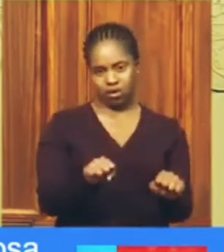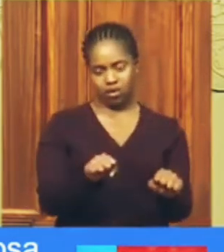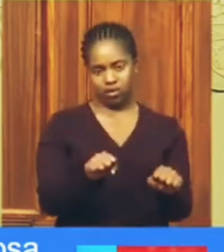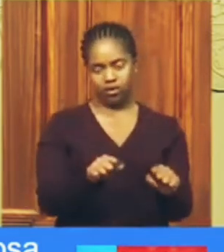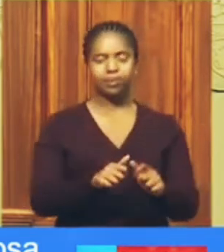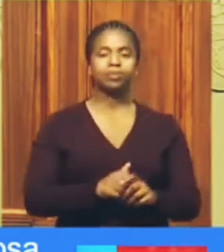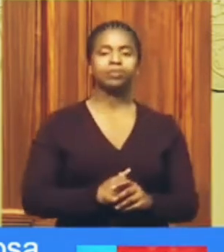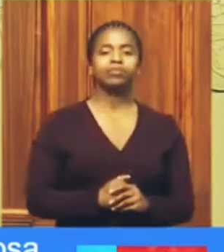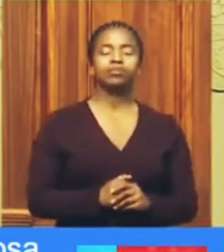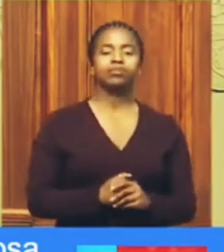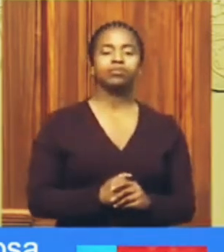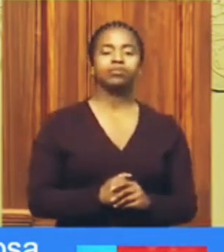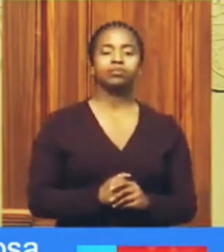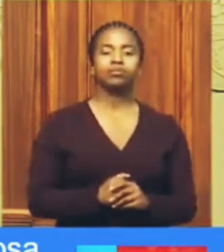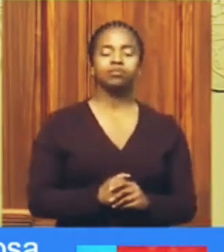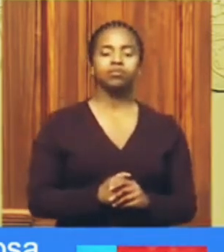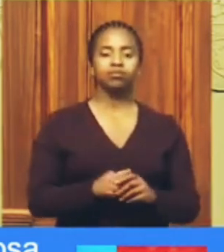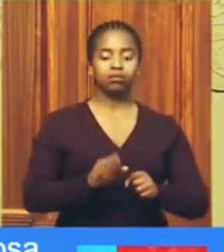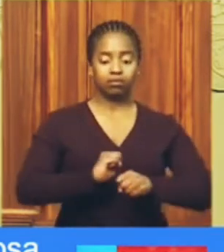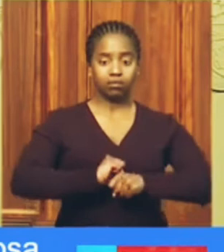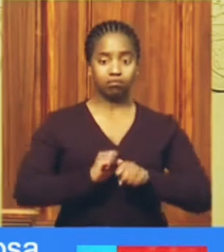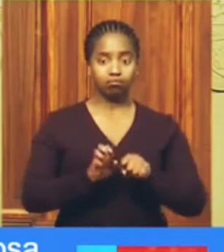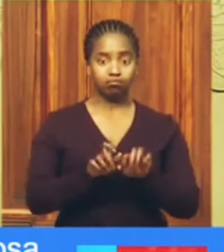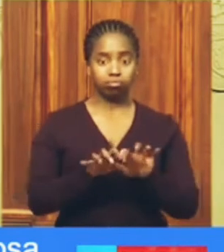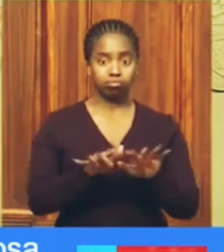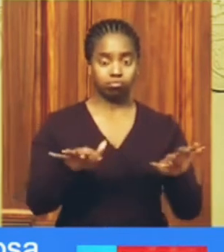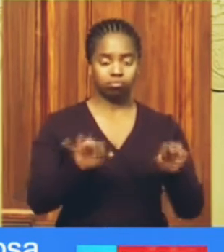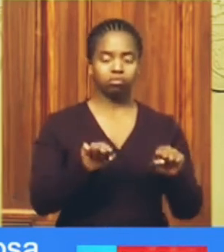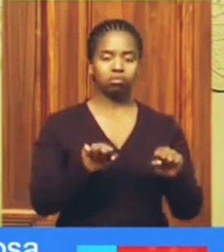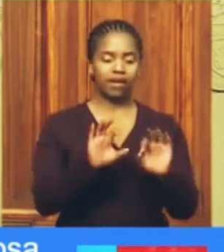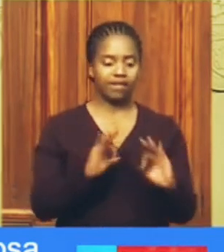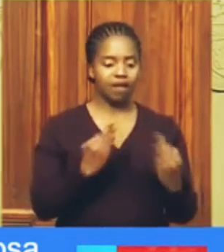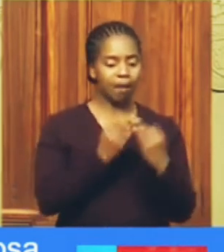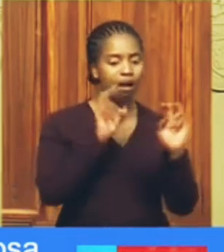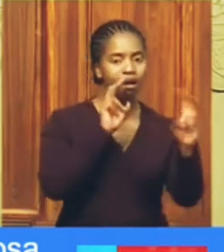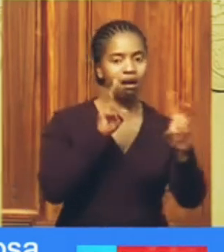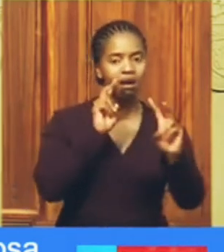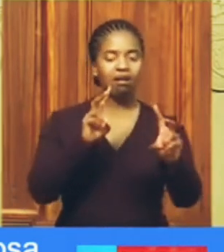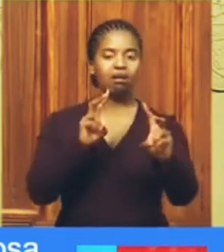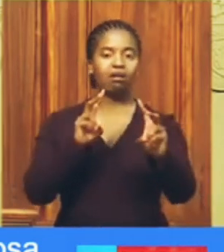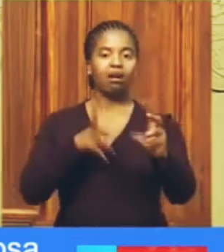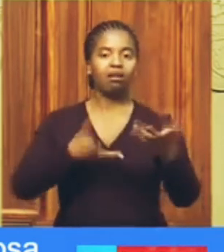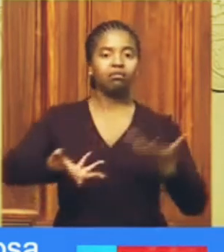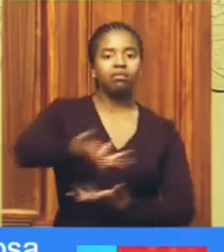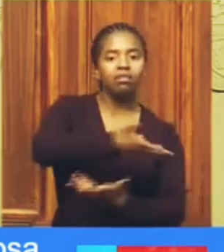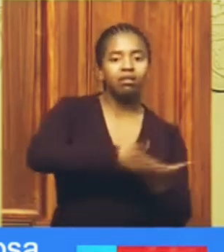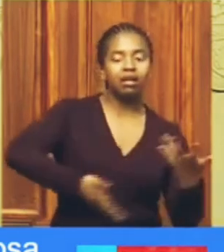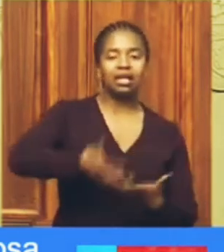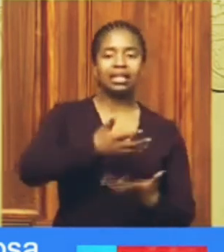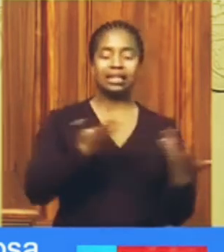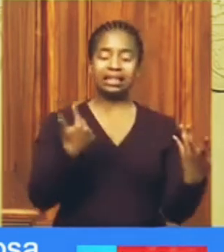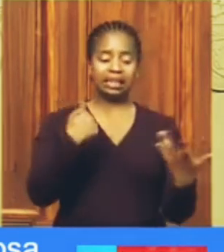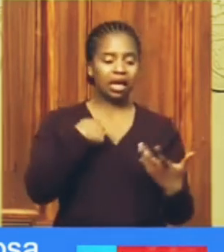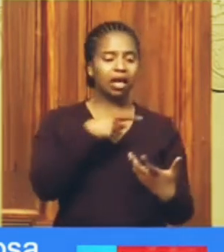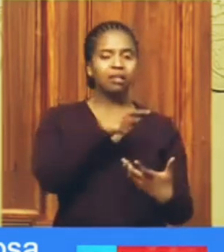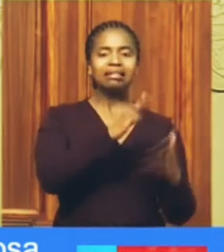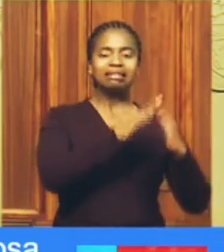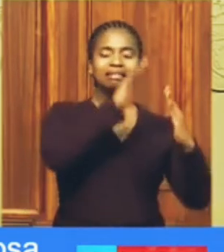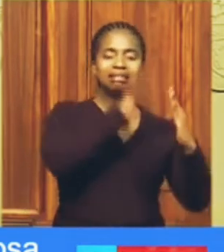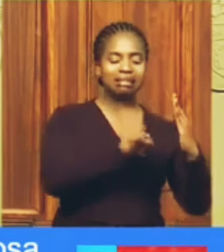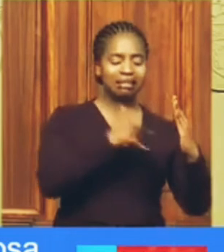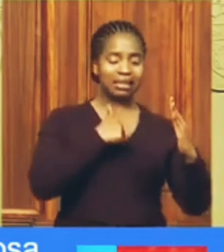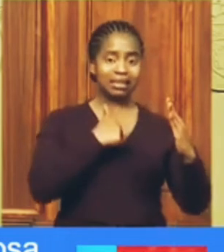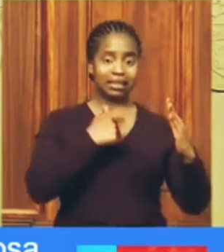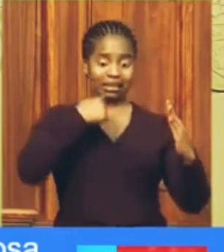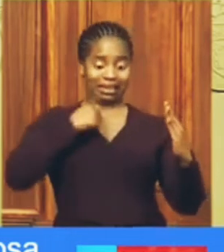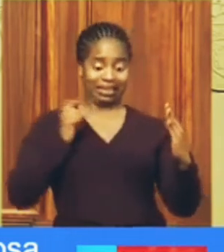Infections have been known to take place during family visits, endangering family members and